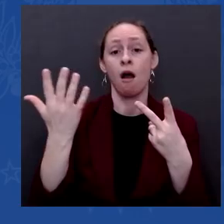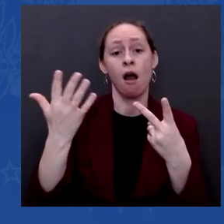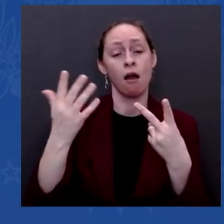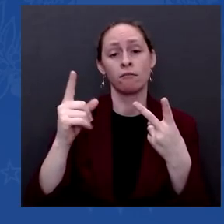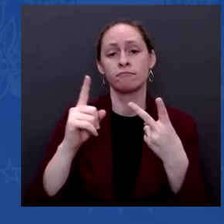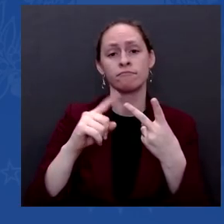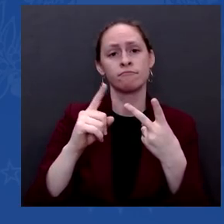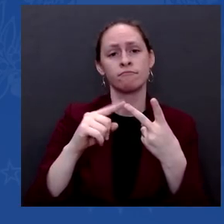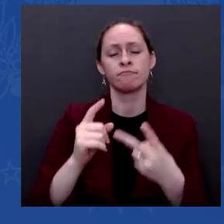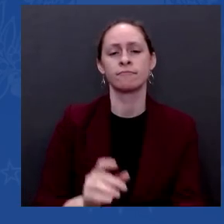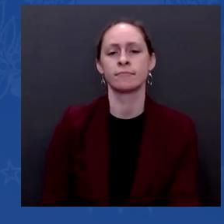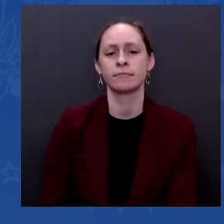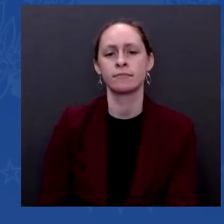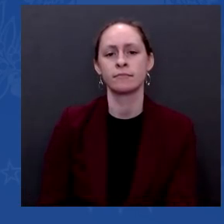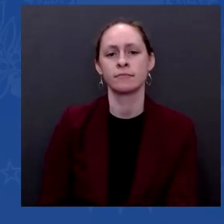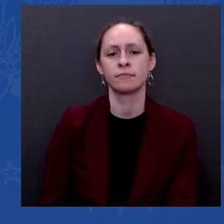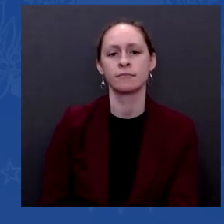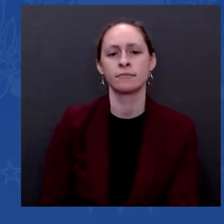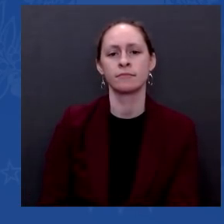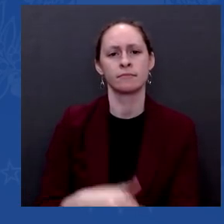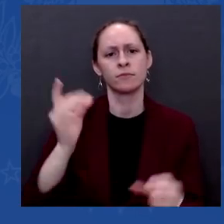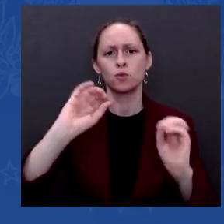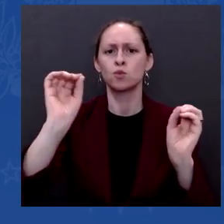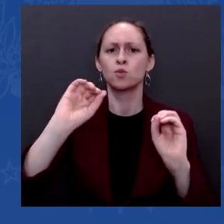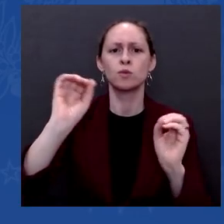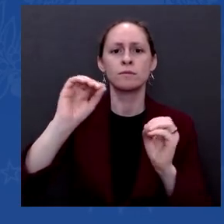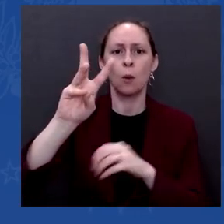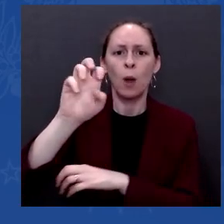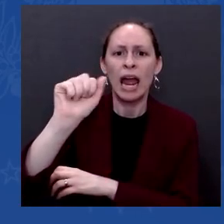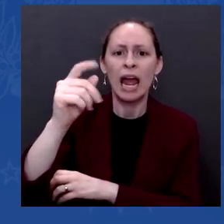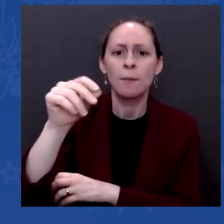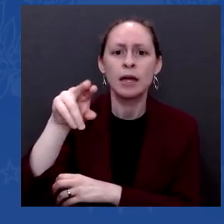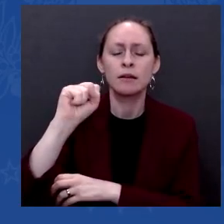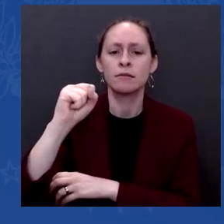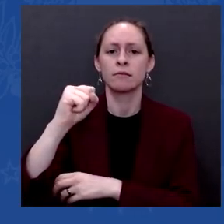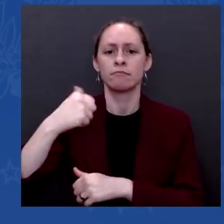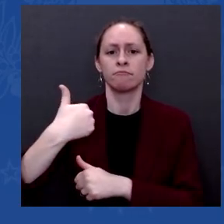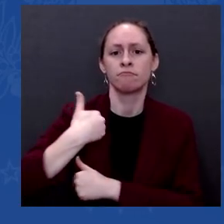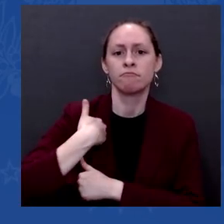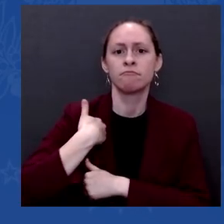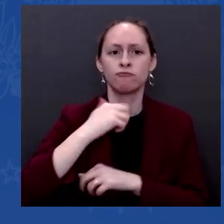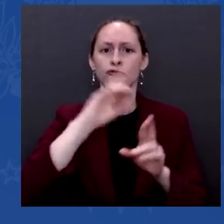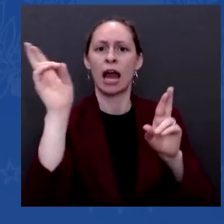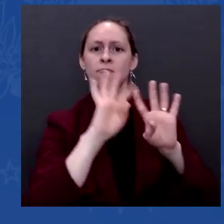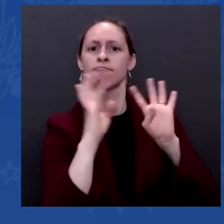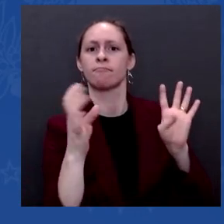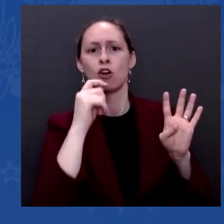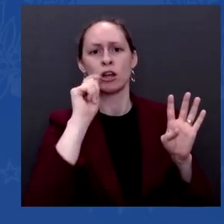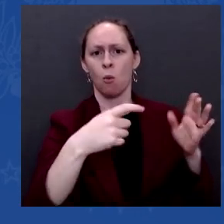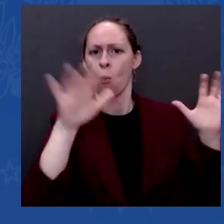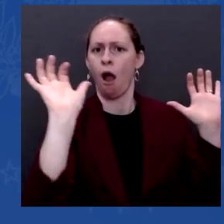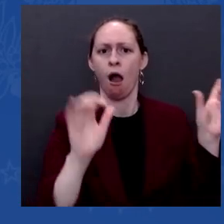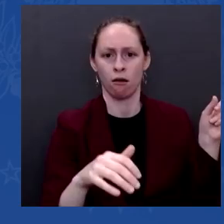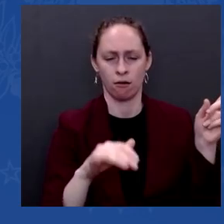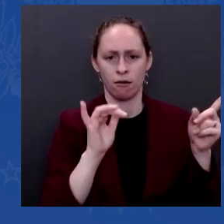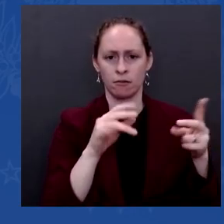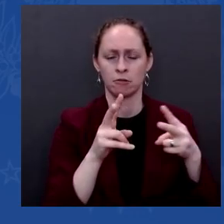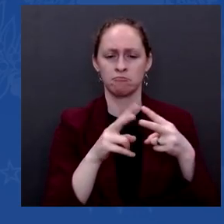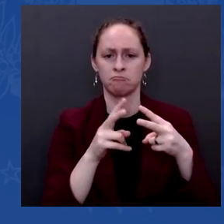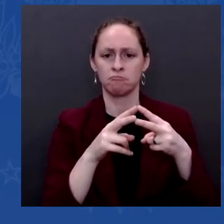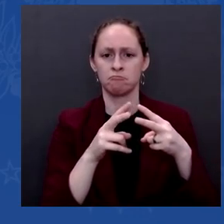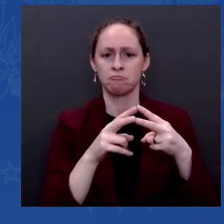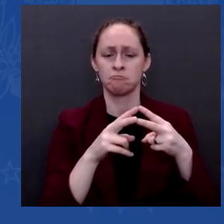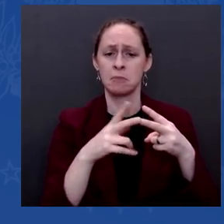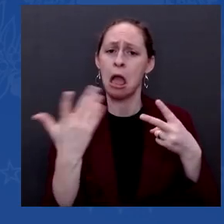And we can work out something on the second piece, pretending what he does along the Russian line as well, the Russian border and the